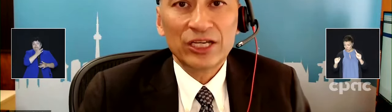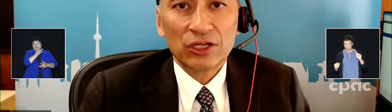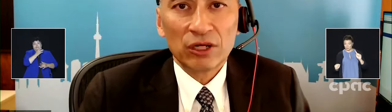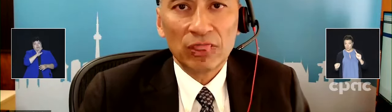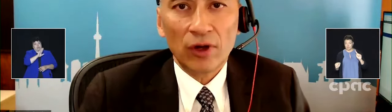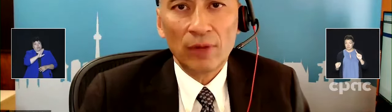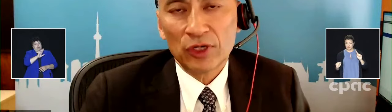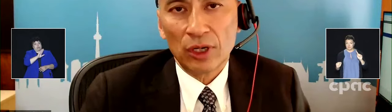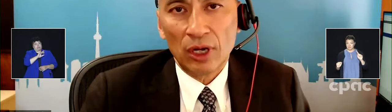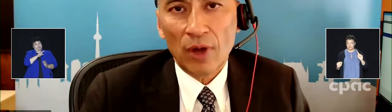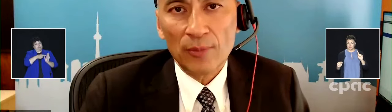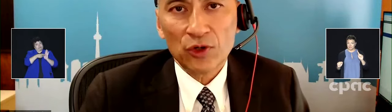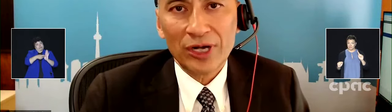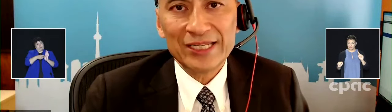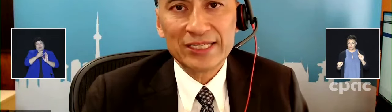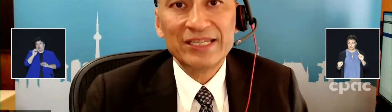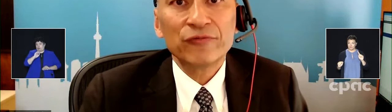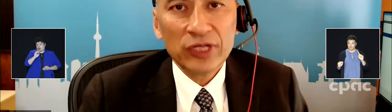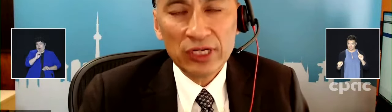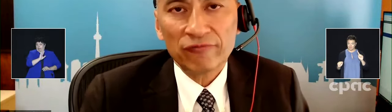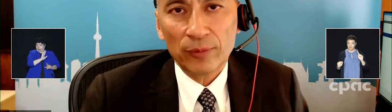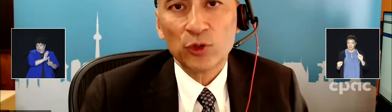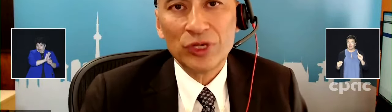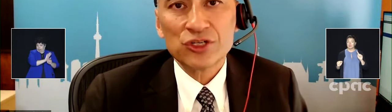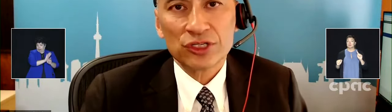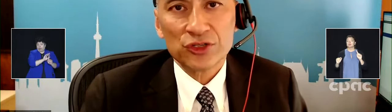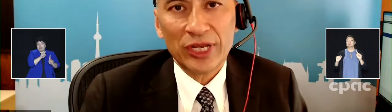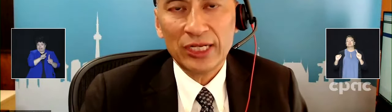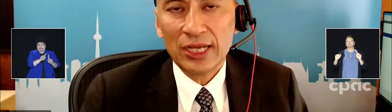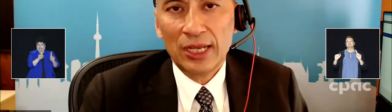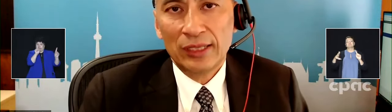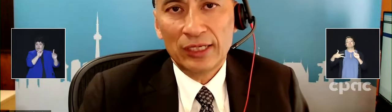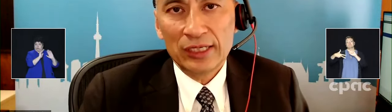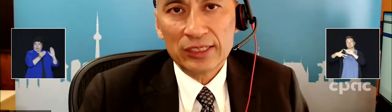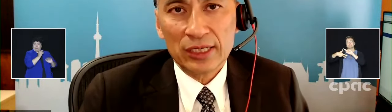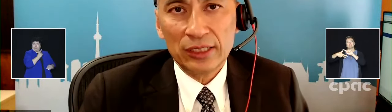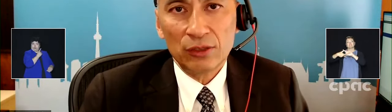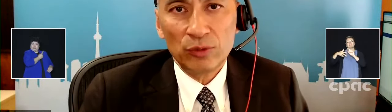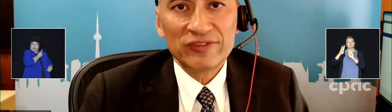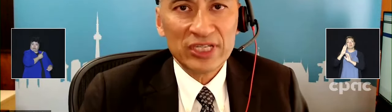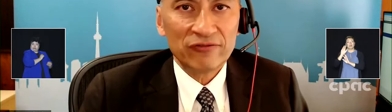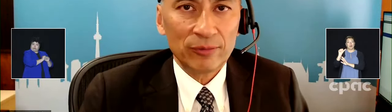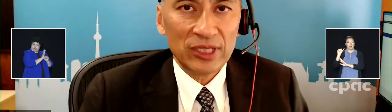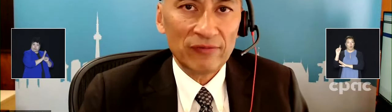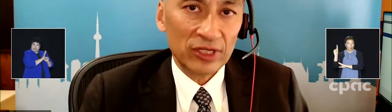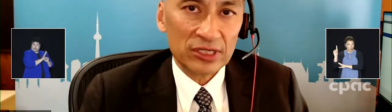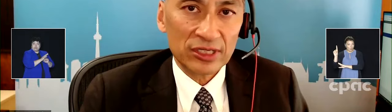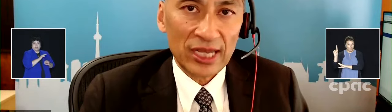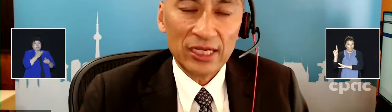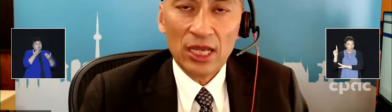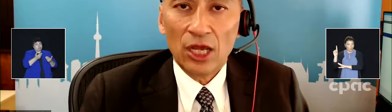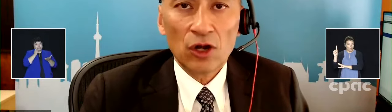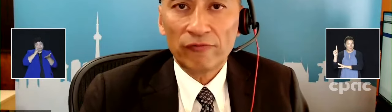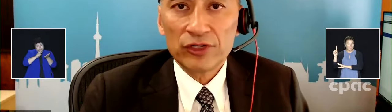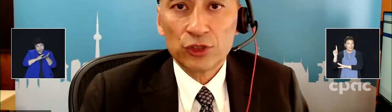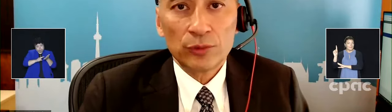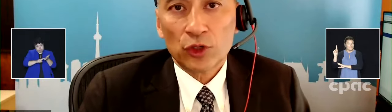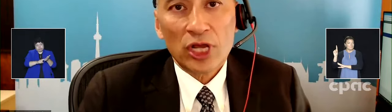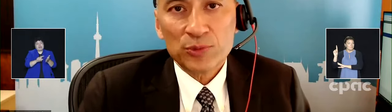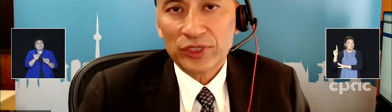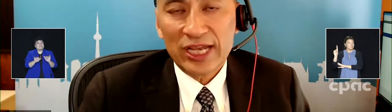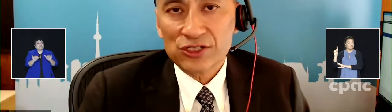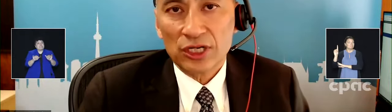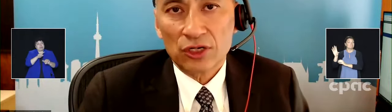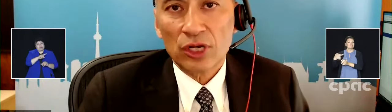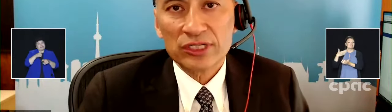indicative of Omicron, Omicron is different enough from the original strain that as, you know, we've seen from the evidence today, it offers good